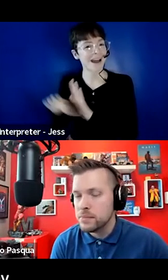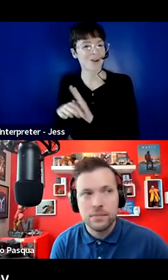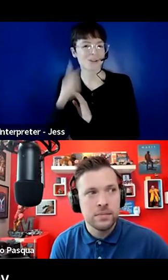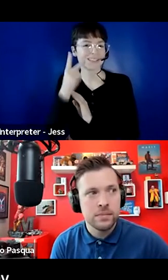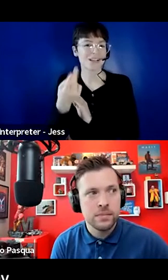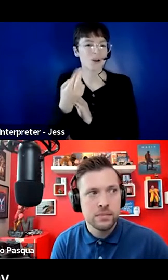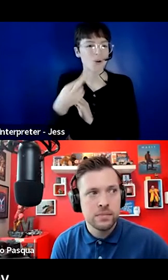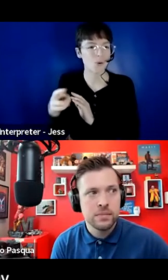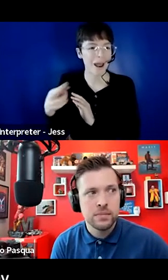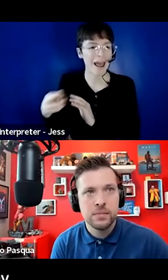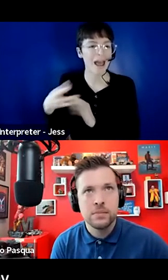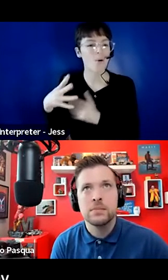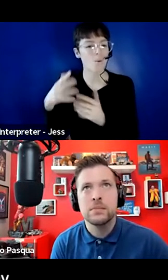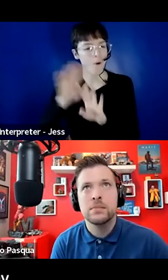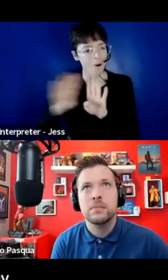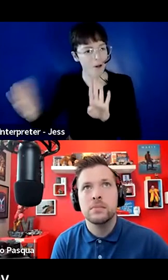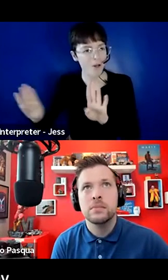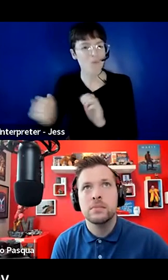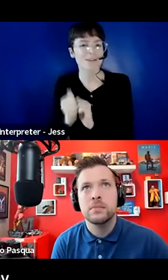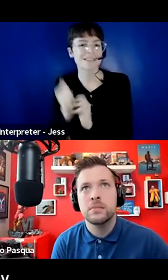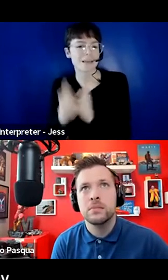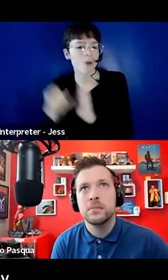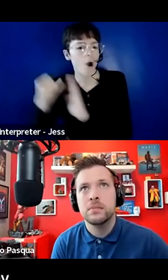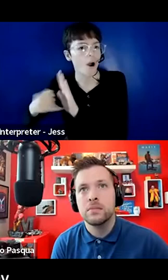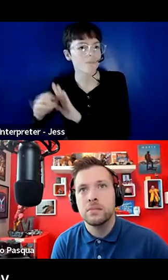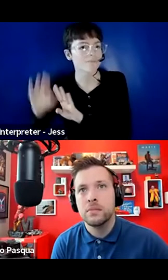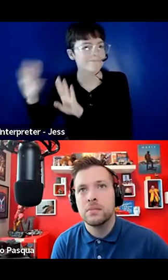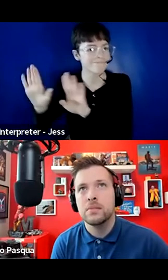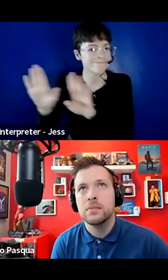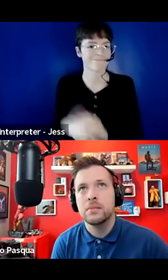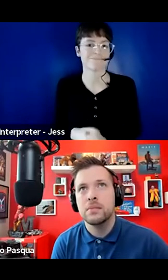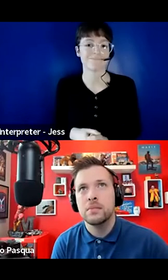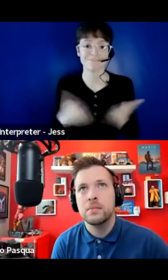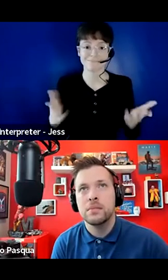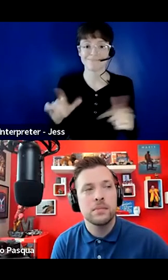excited to participate today, and I think Christine, you're next.